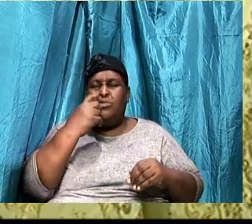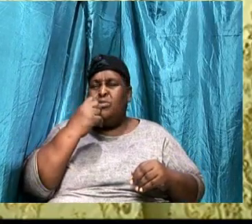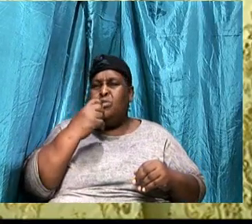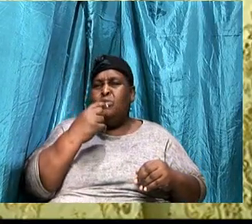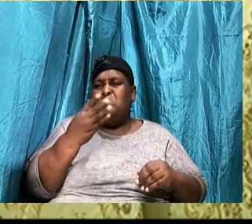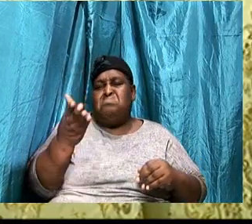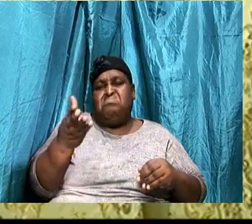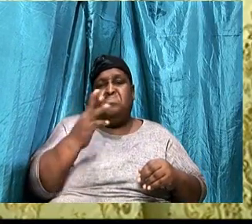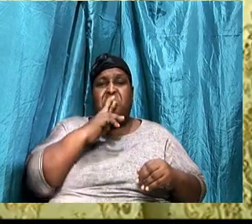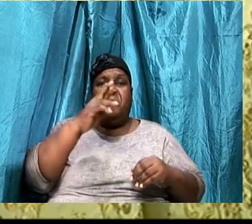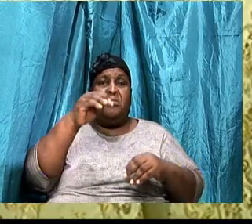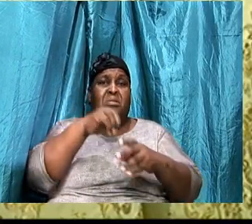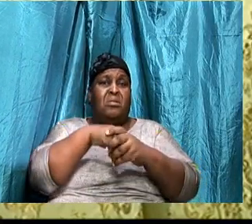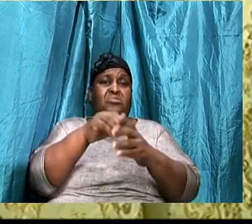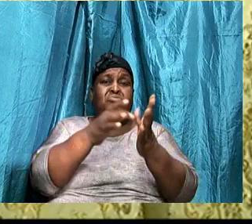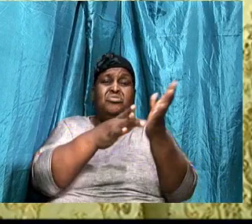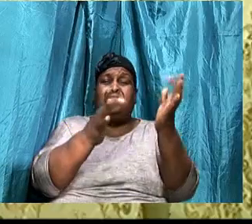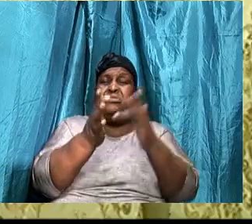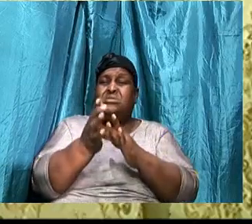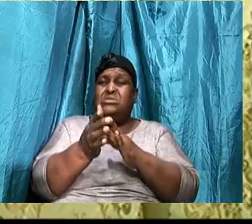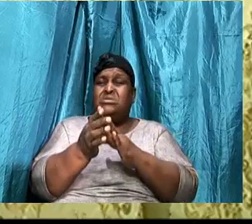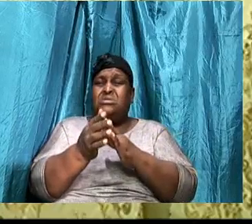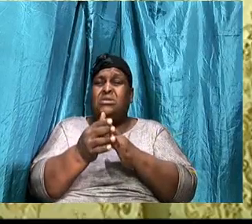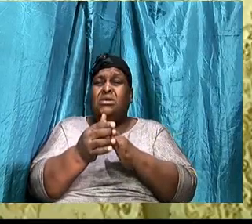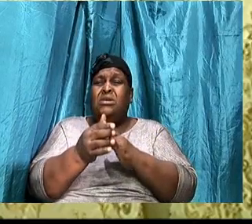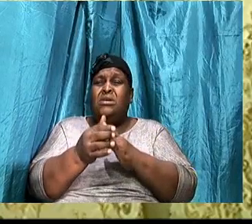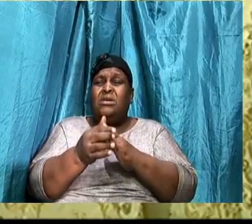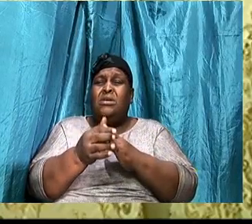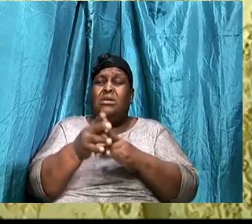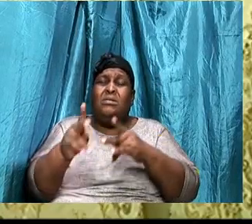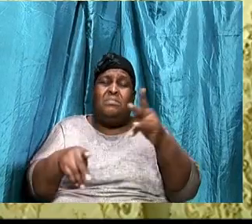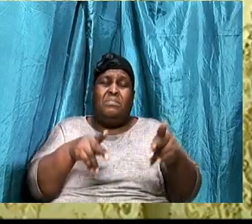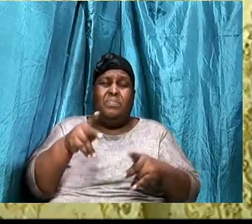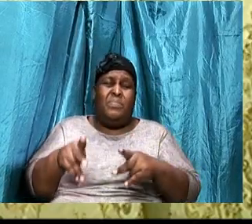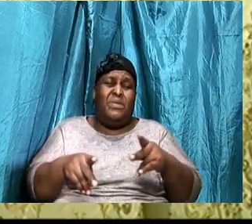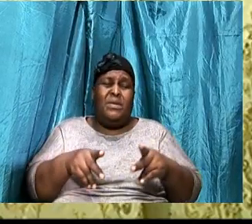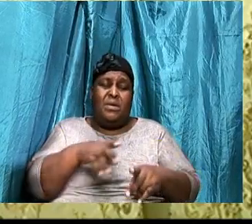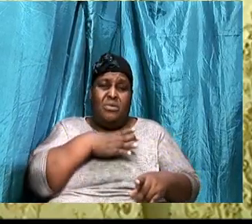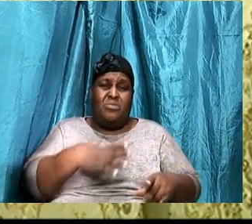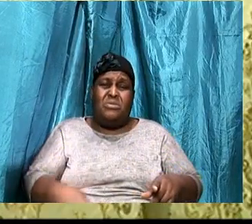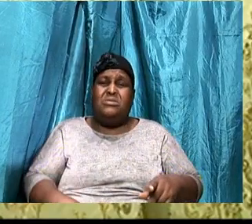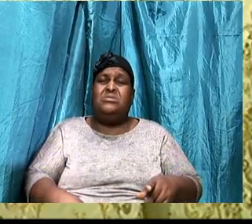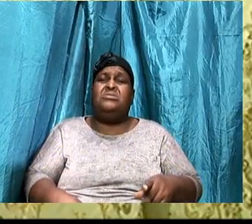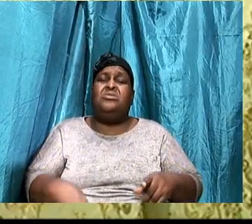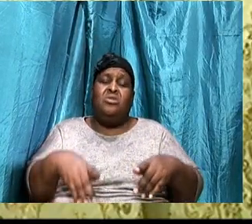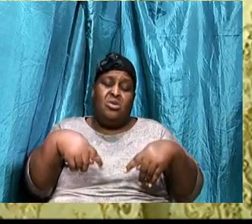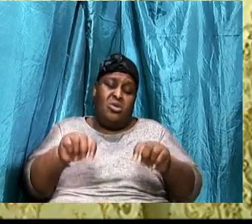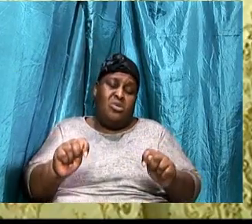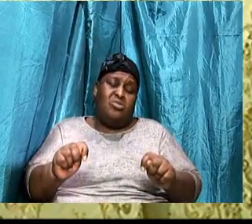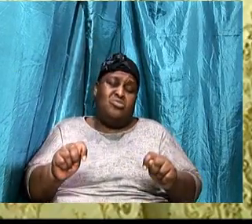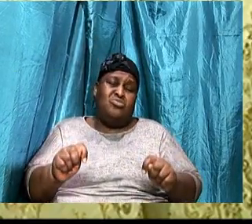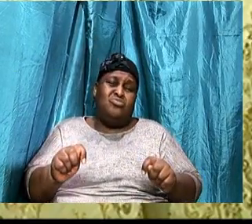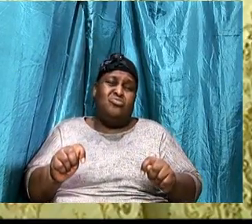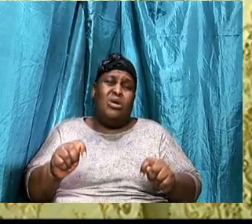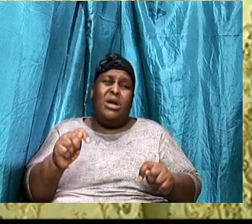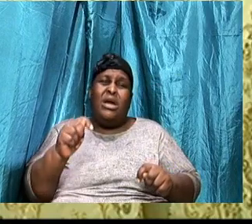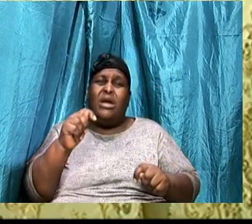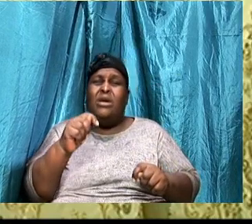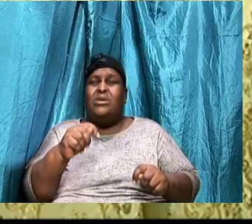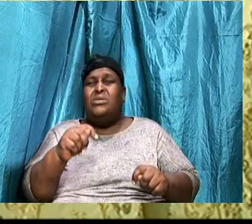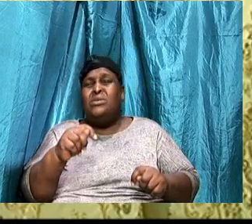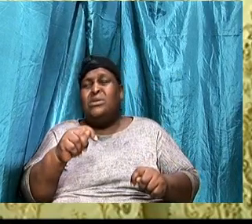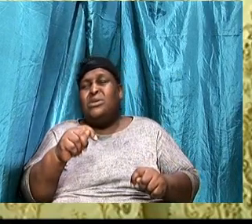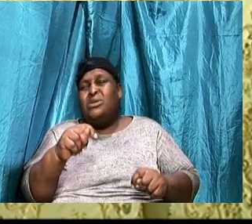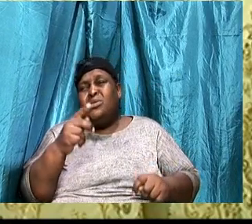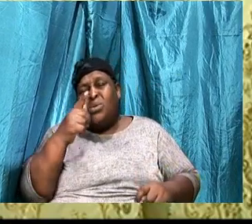the world. They are trying to look like the people of this world. And as Christians, we cannot look like the world. We cannot be like